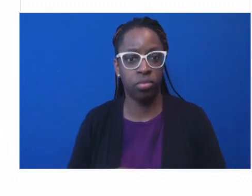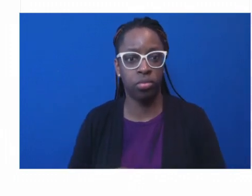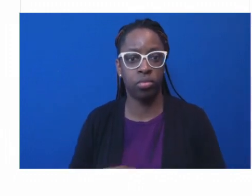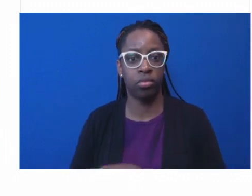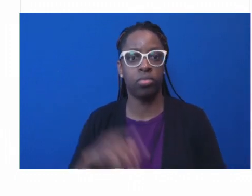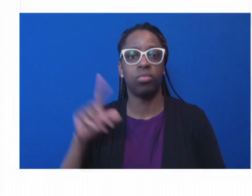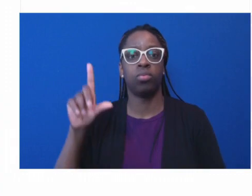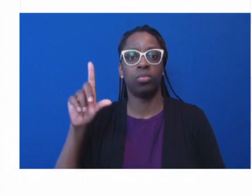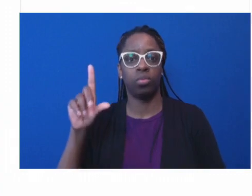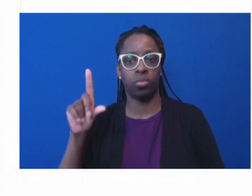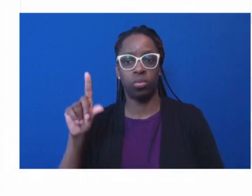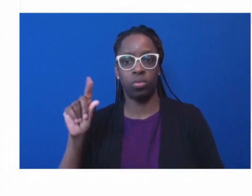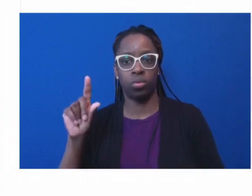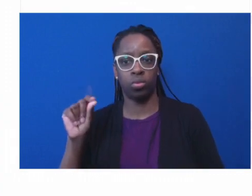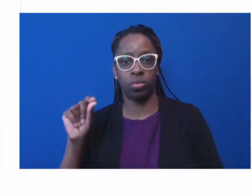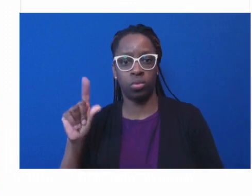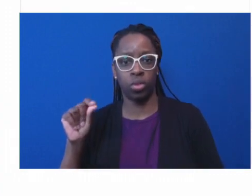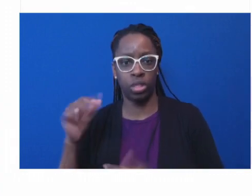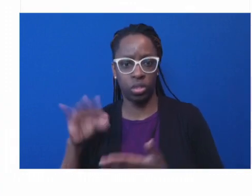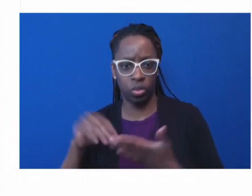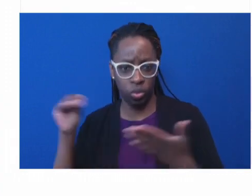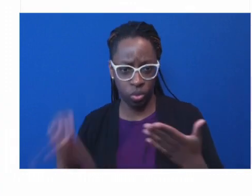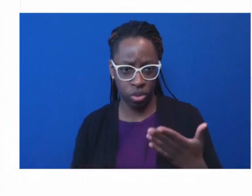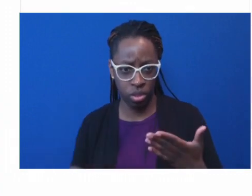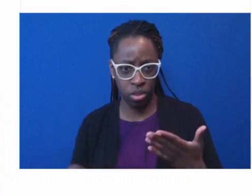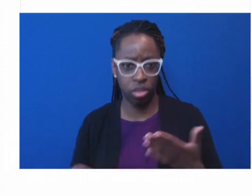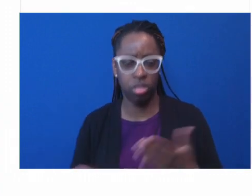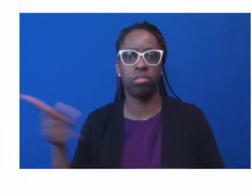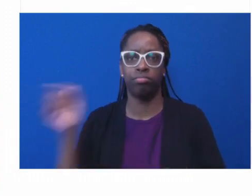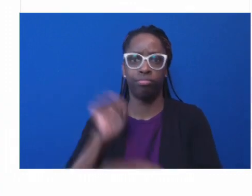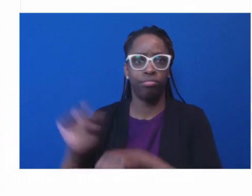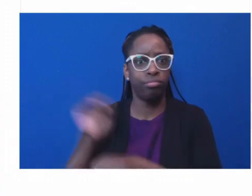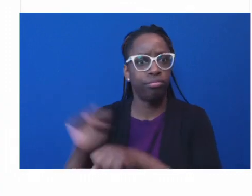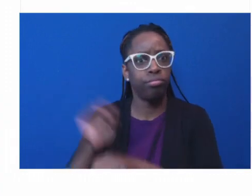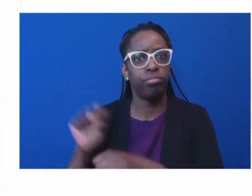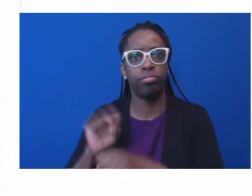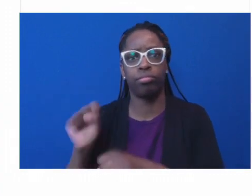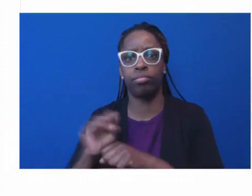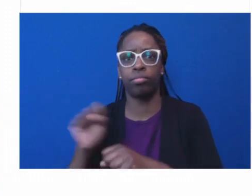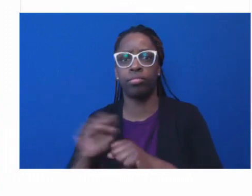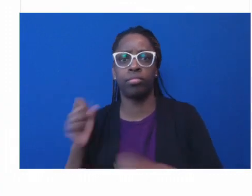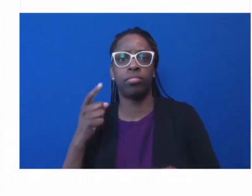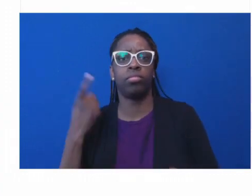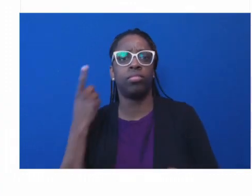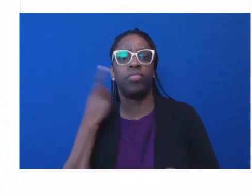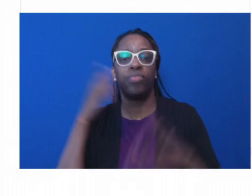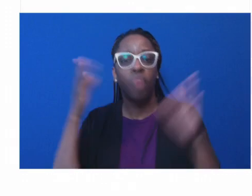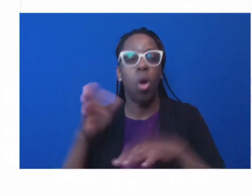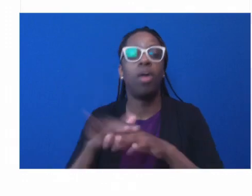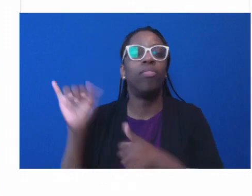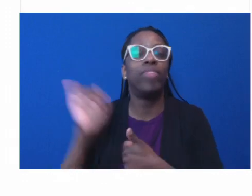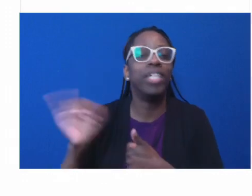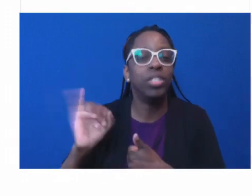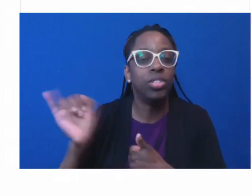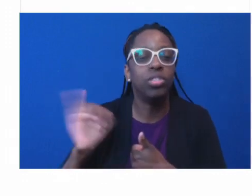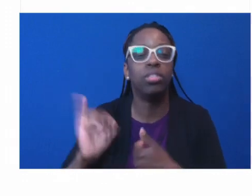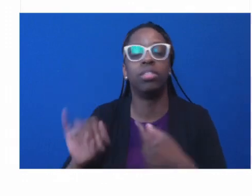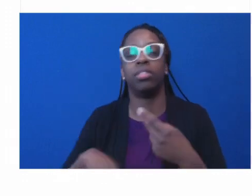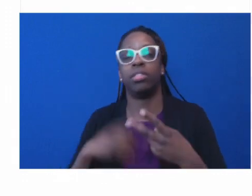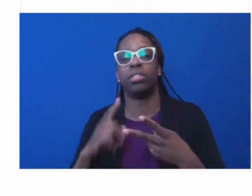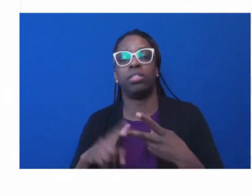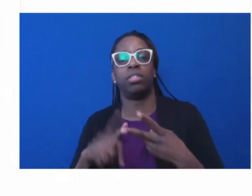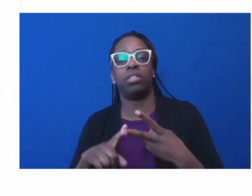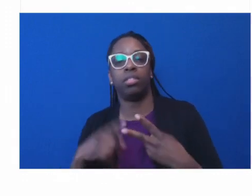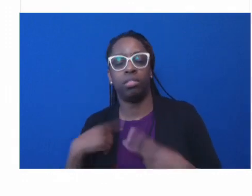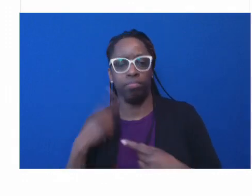early days of the pandemic work 90% the majority essential workers. I recall my colleague. They're saying in the fall